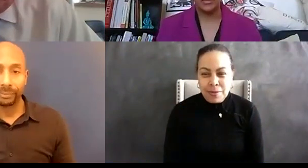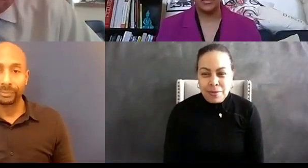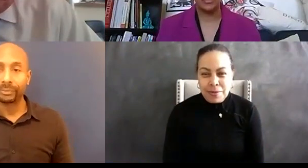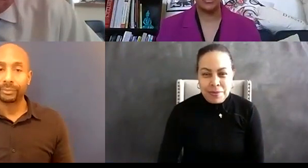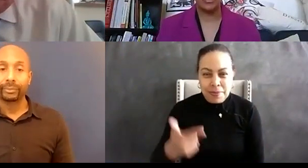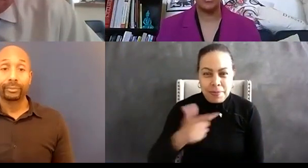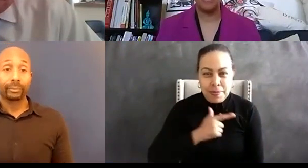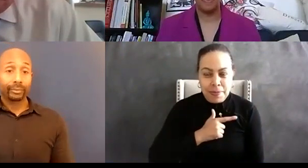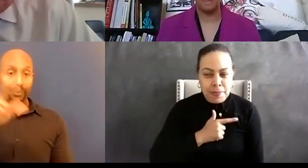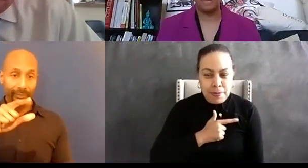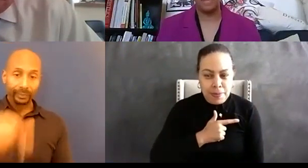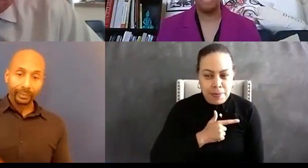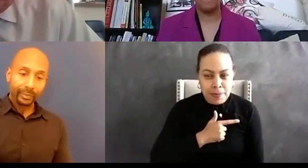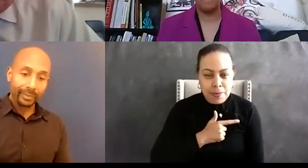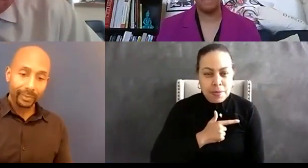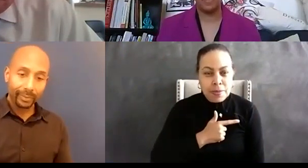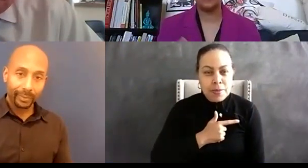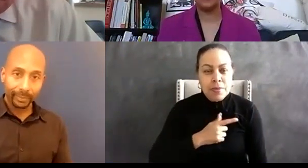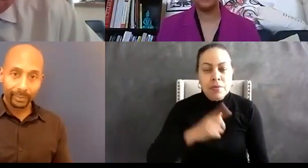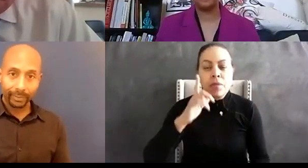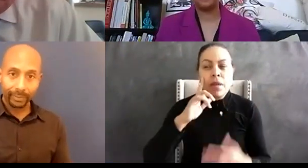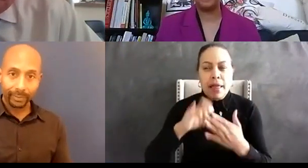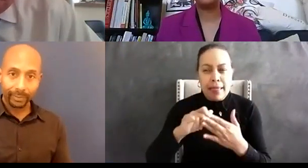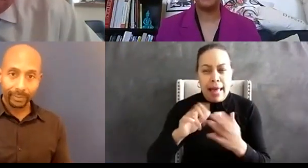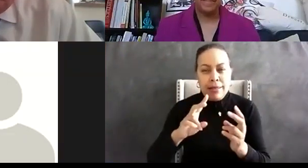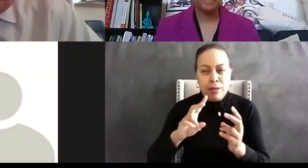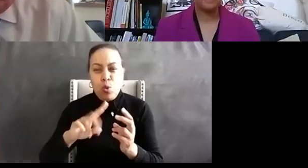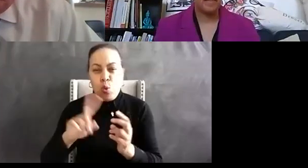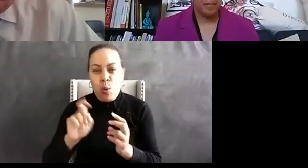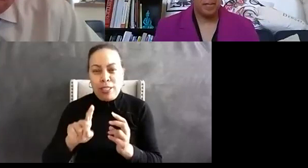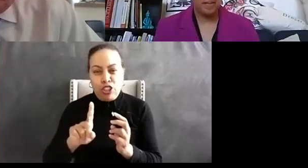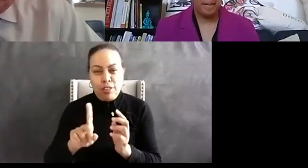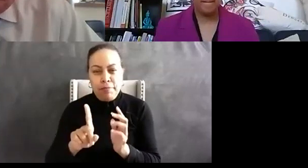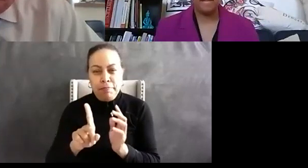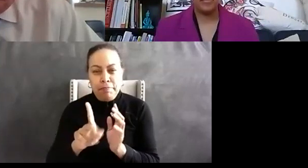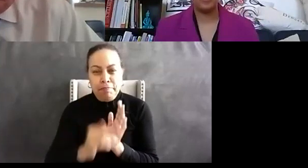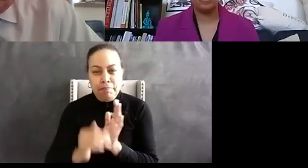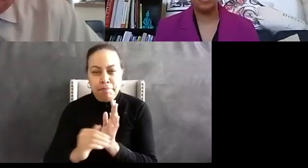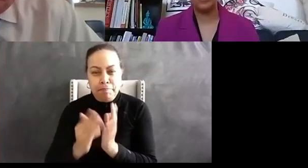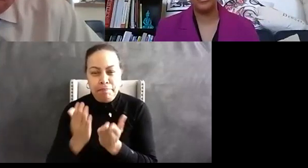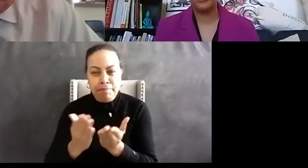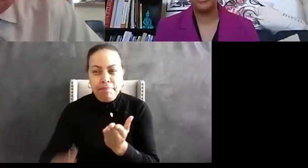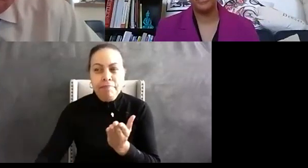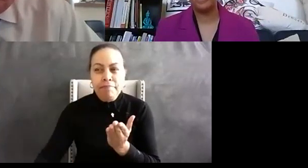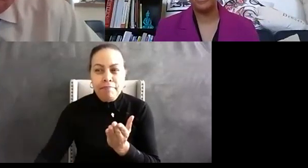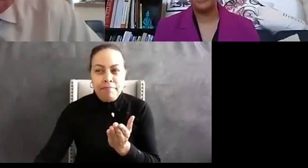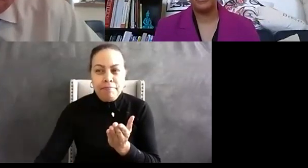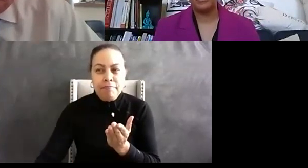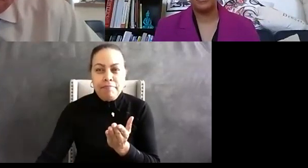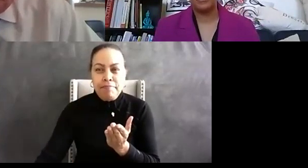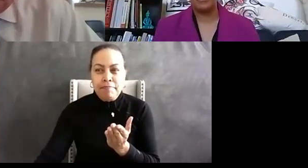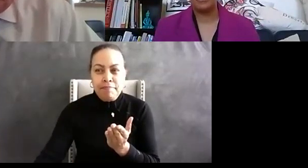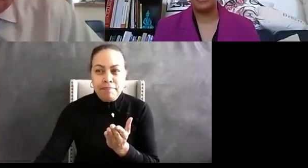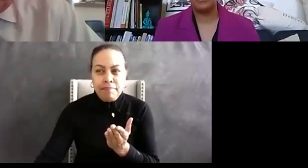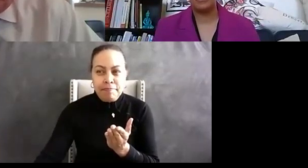so now i do think that this question is one that that comes up a lot and you know i typically will tell people on this one it's